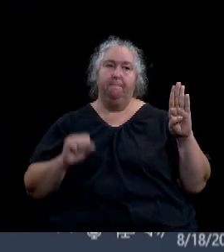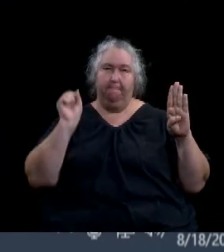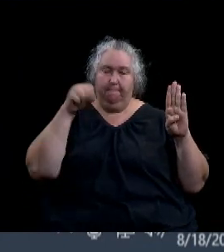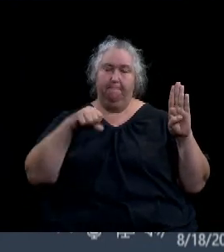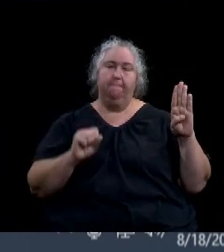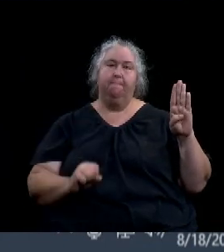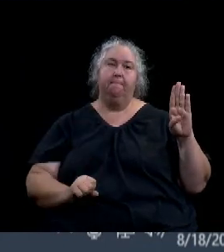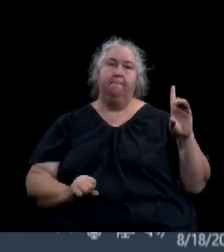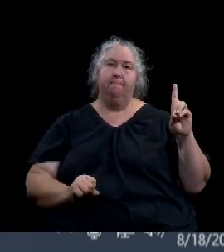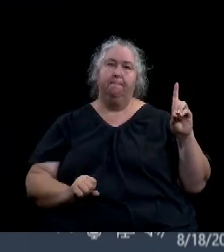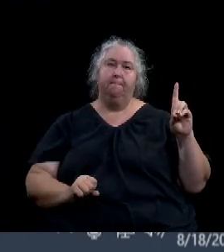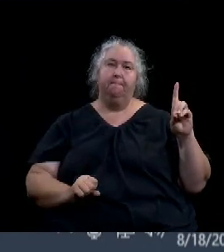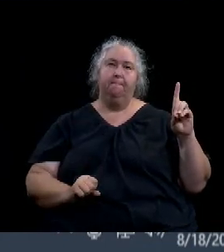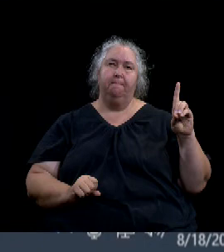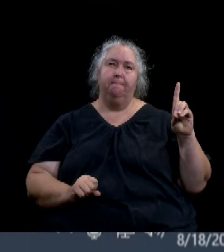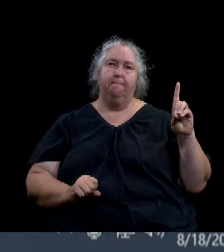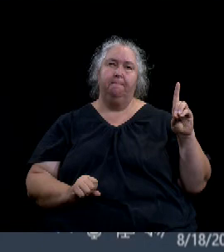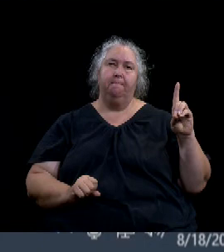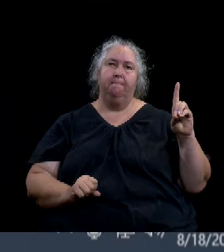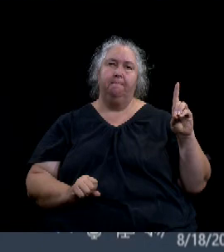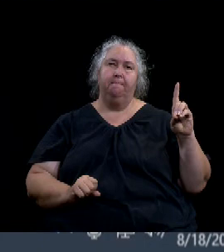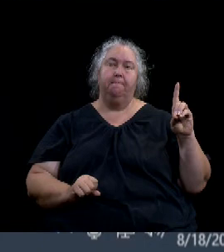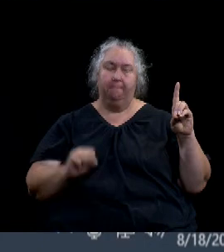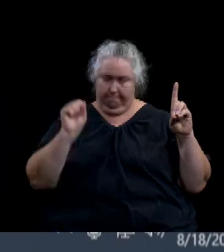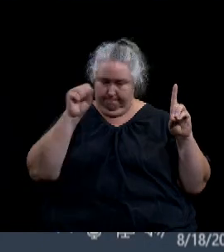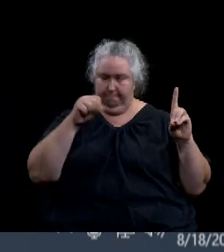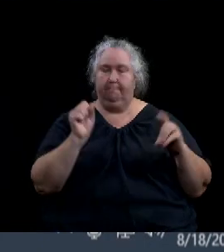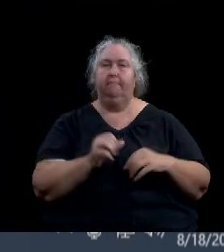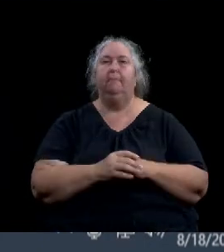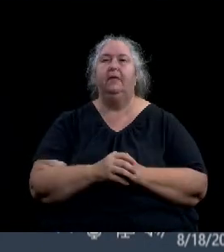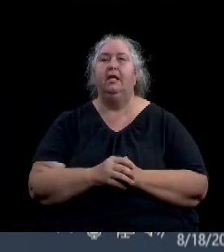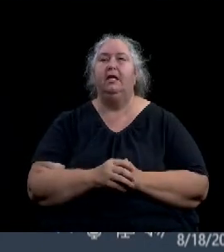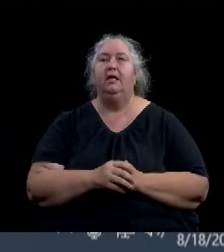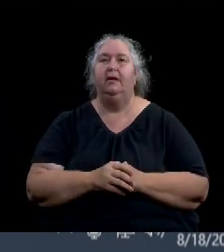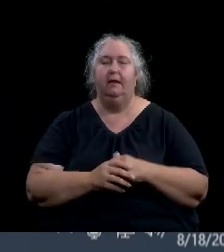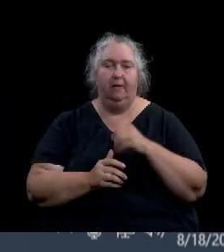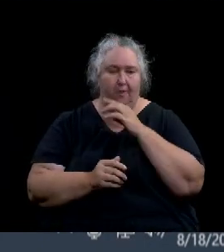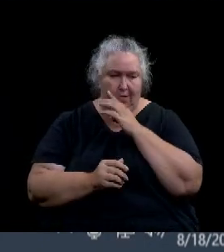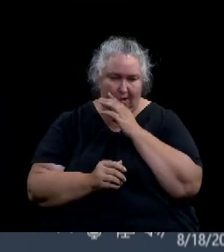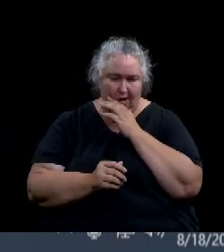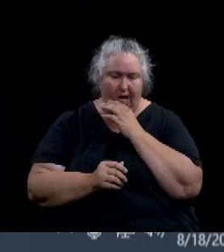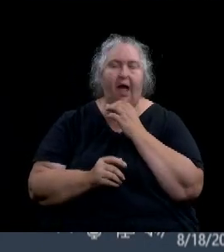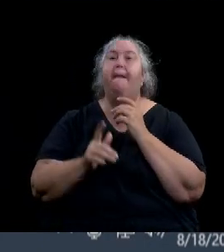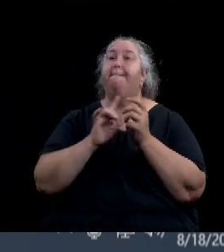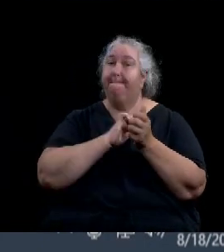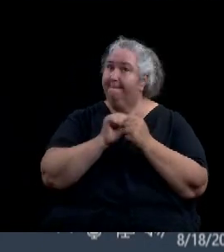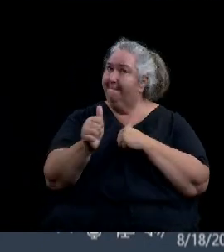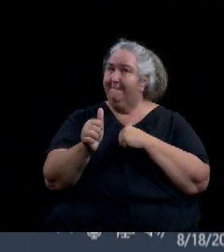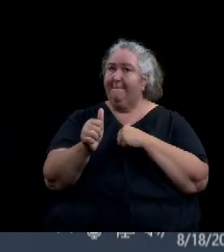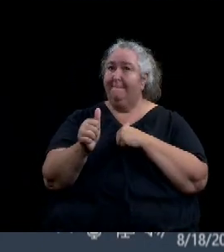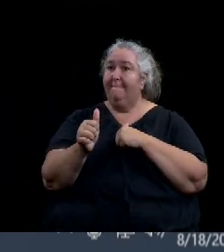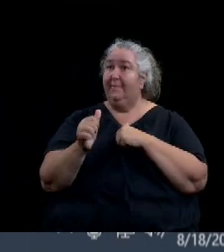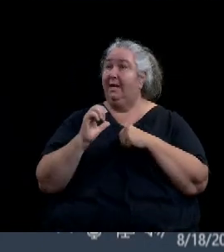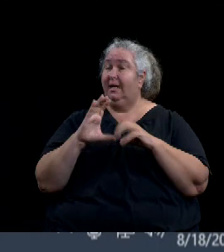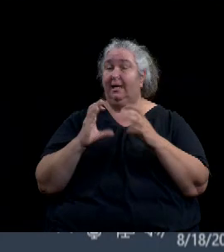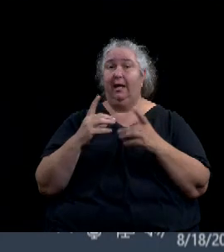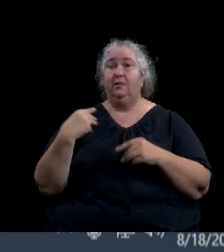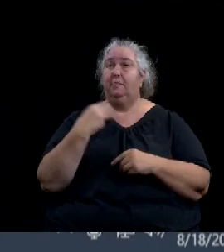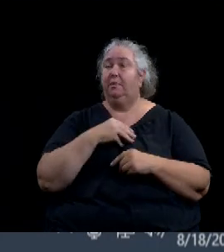Yes. The motion carries. Are there any council member reports on committees or boards or commissions liaison visits?